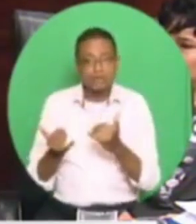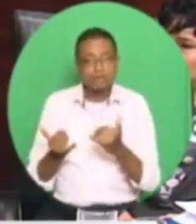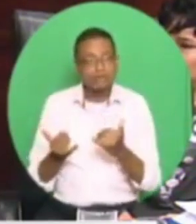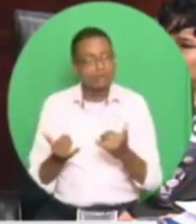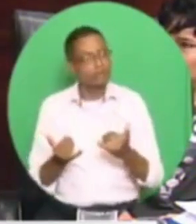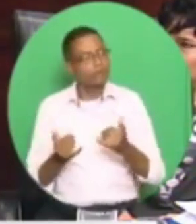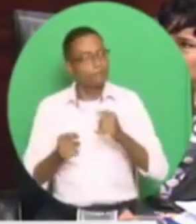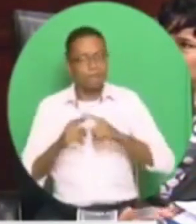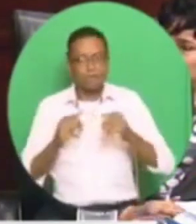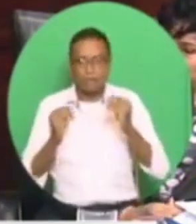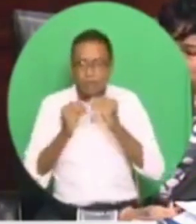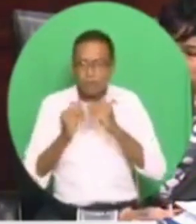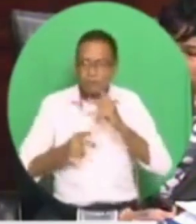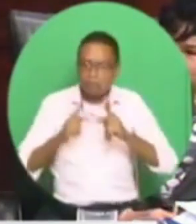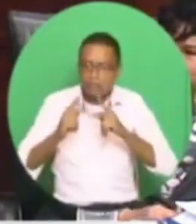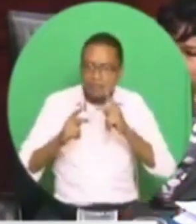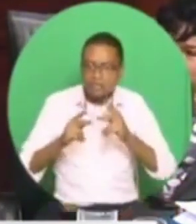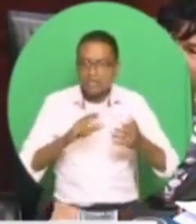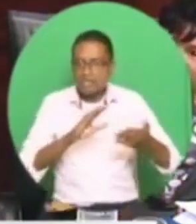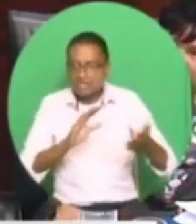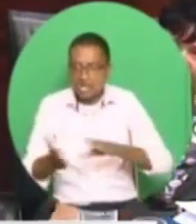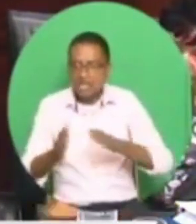this government is out of touch with reality.